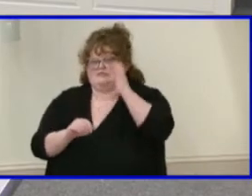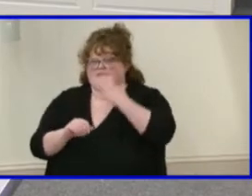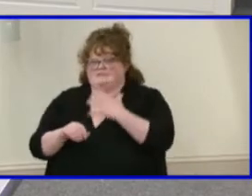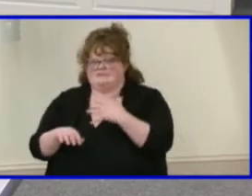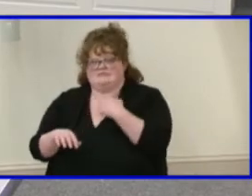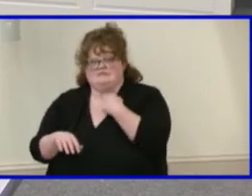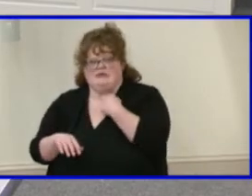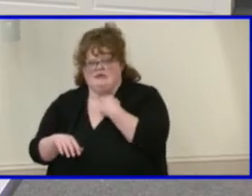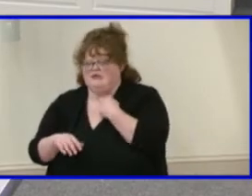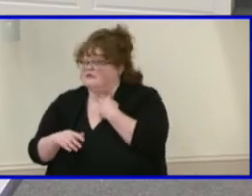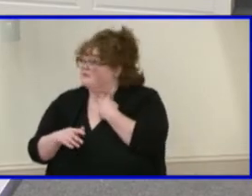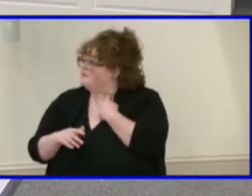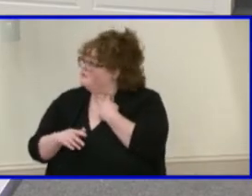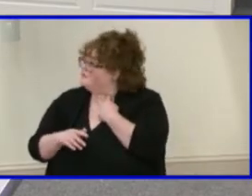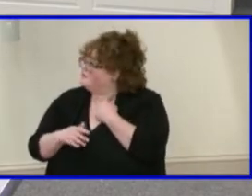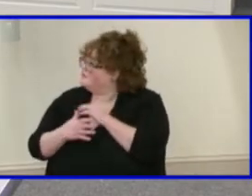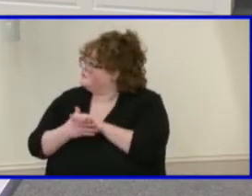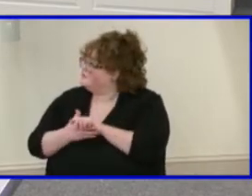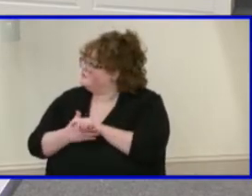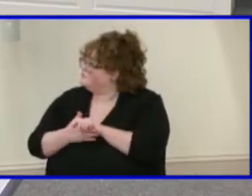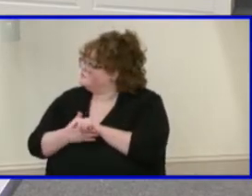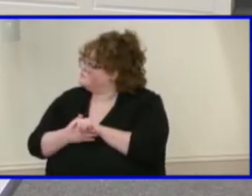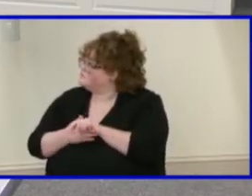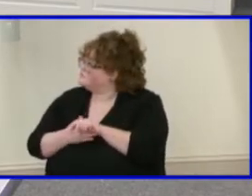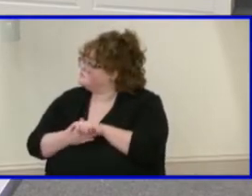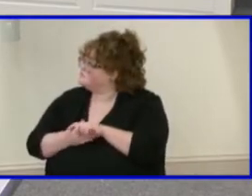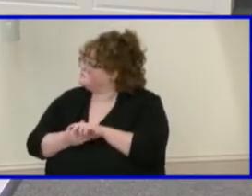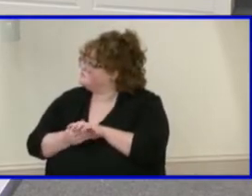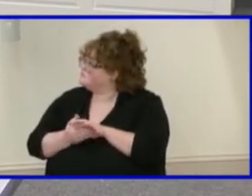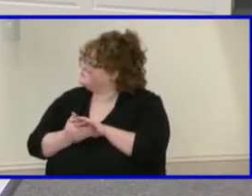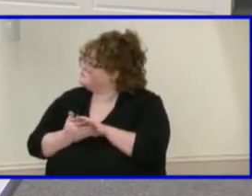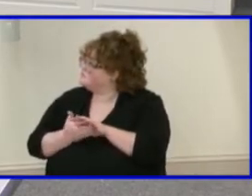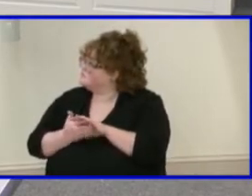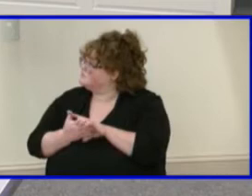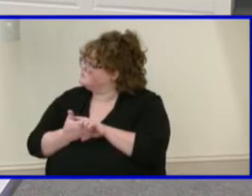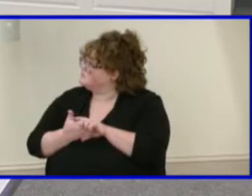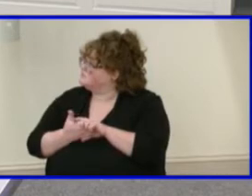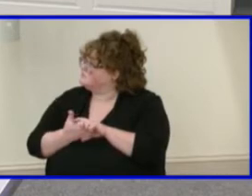Sean is presenting, so if he could forward.